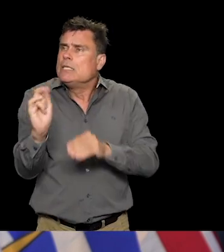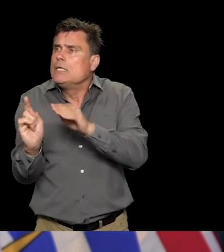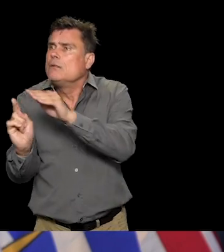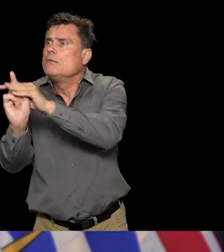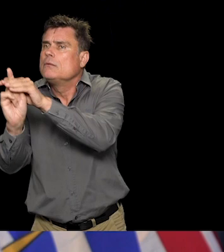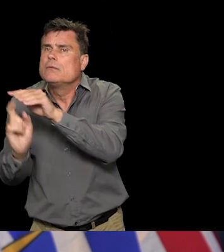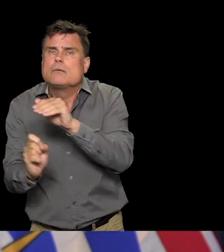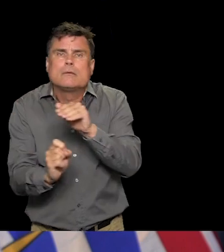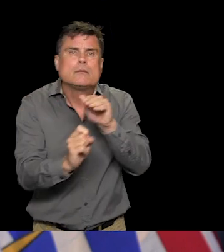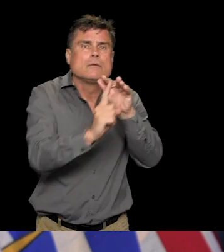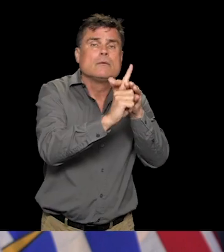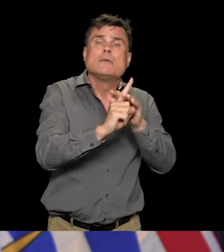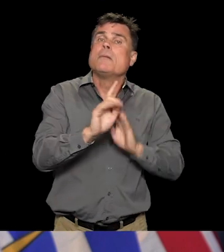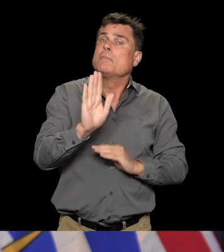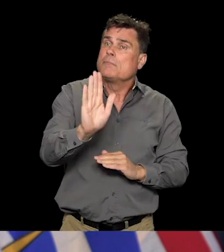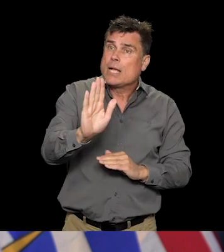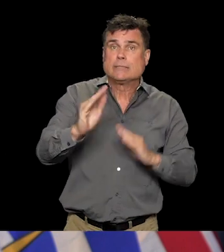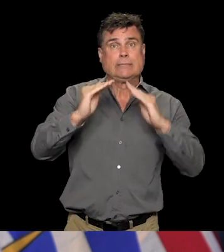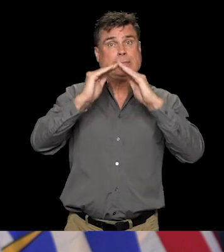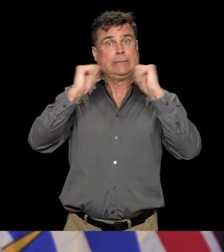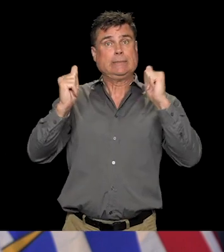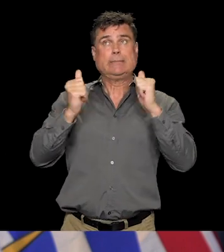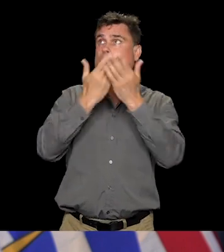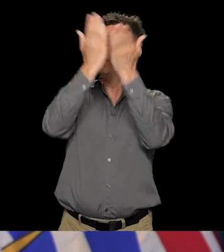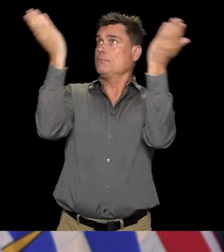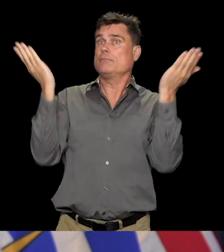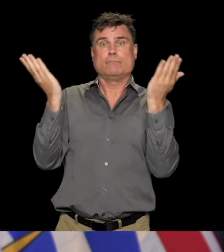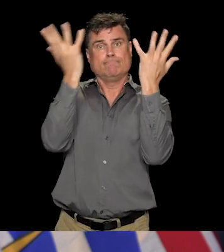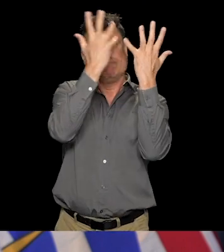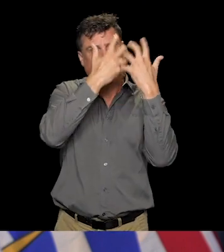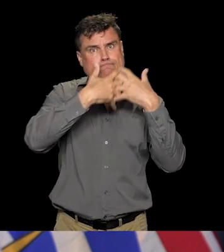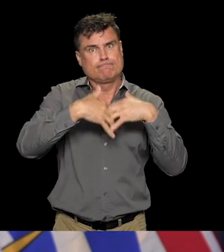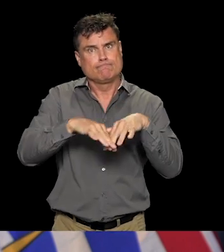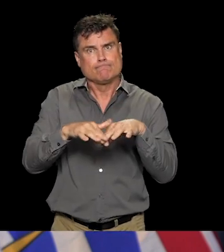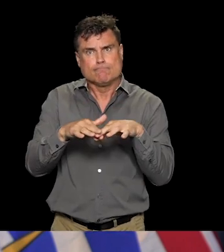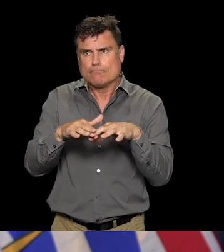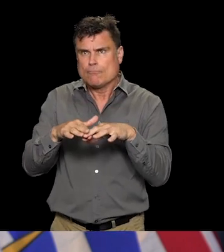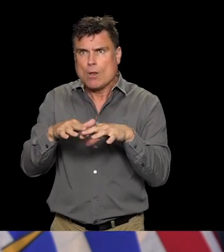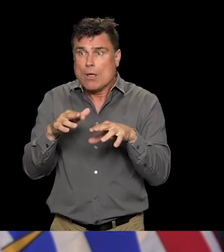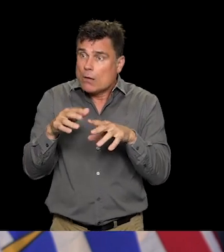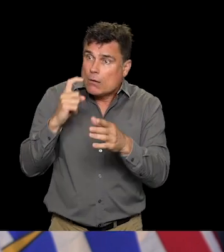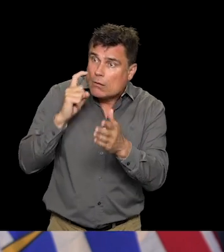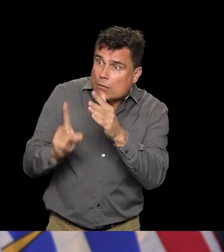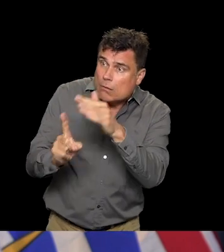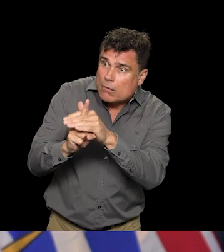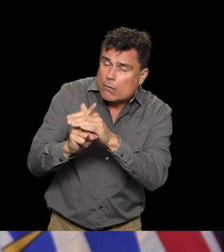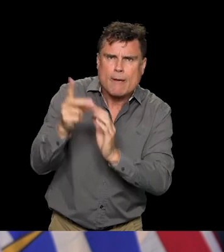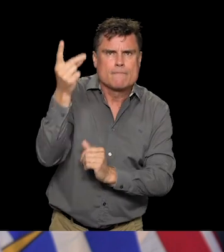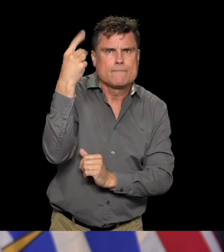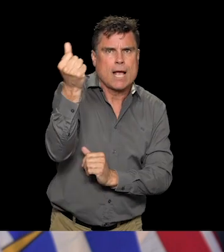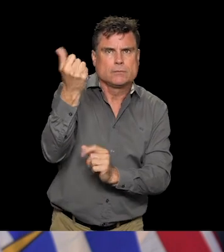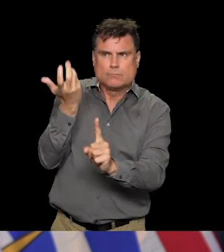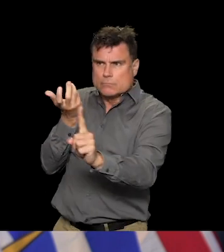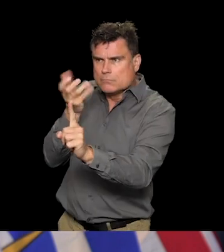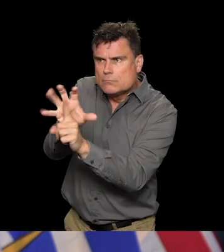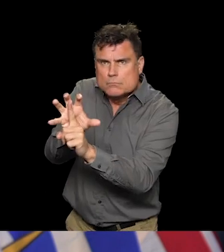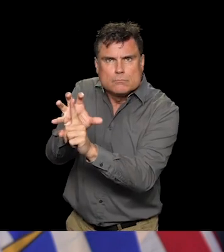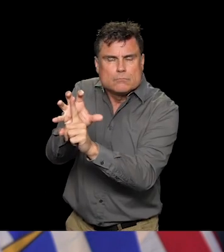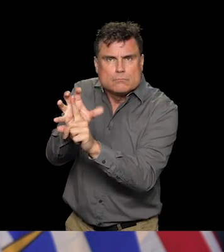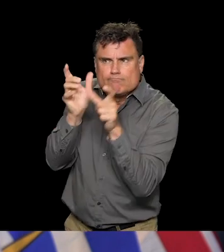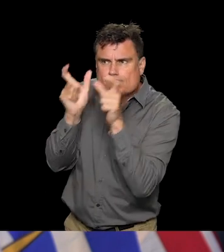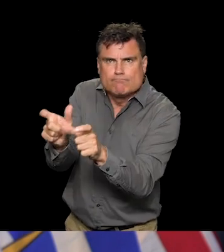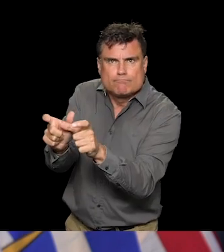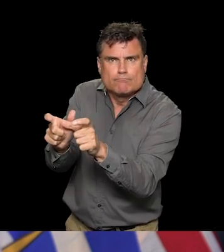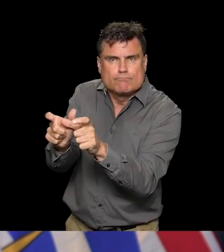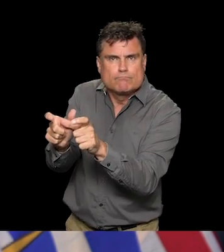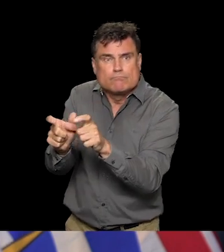that speaks to the work that we are all doing to follow the safe distancing rules, but also to stay away from others and